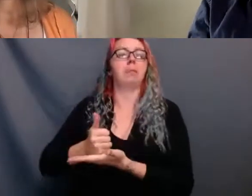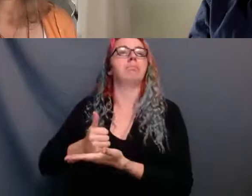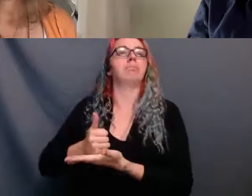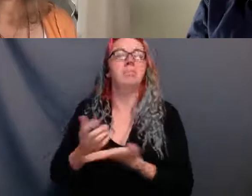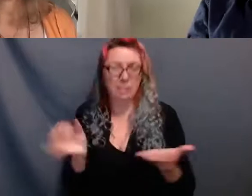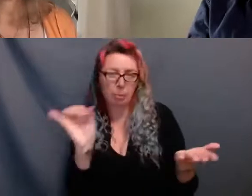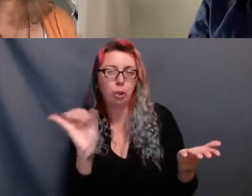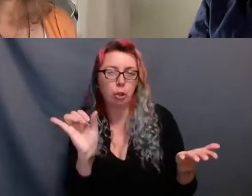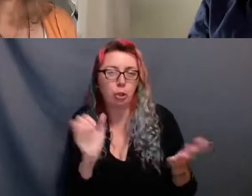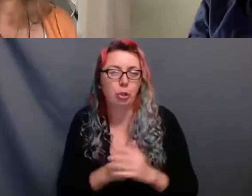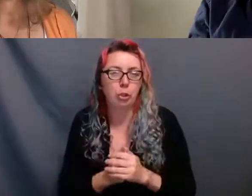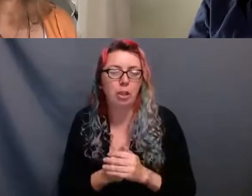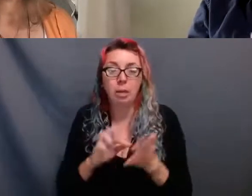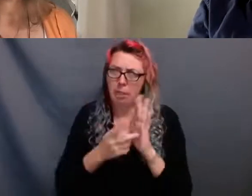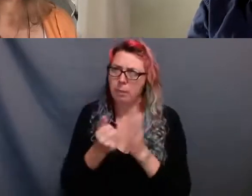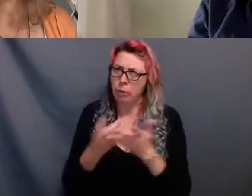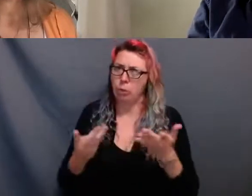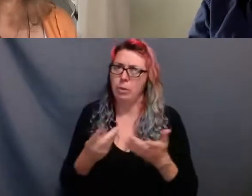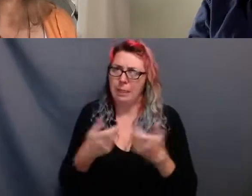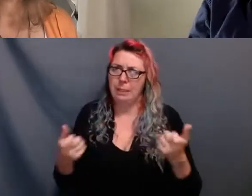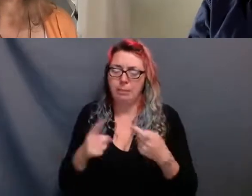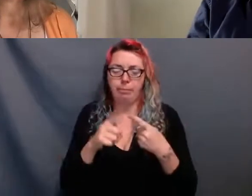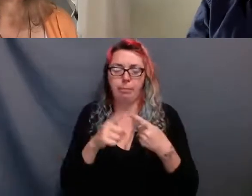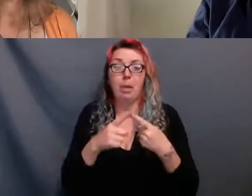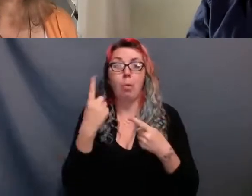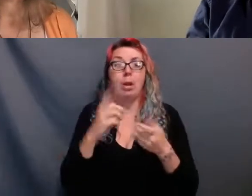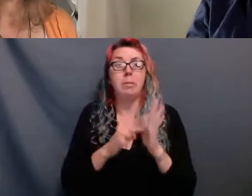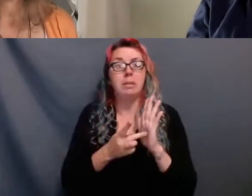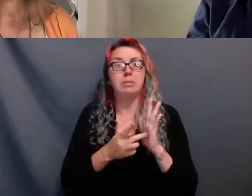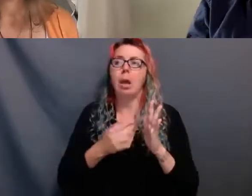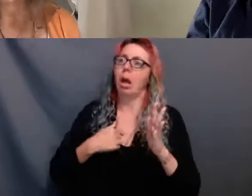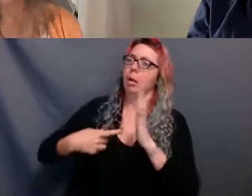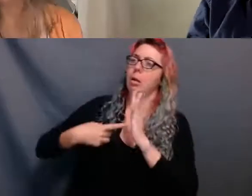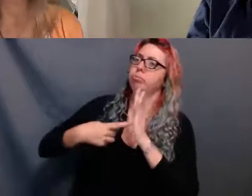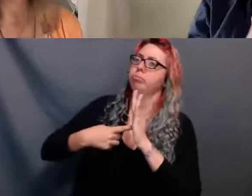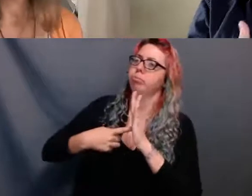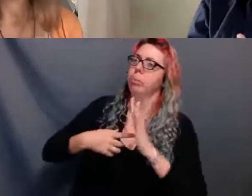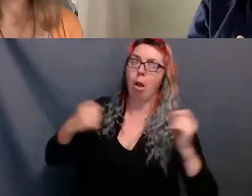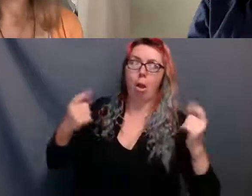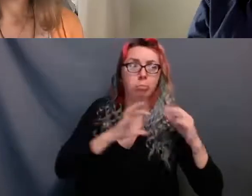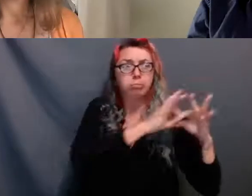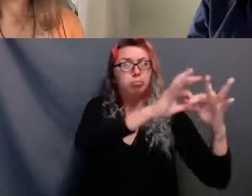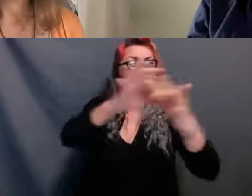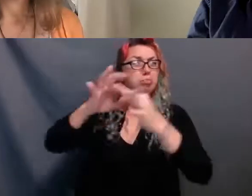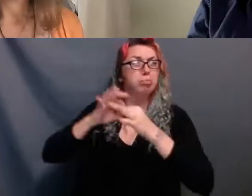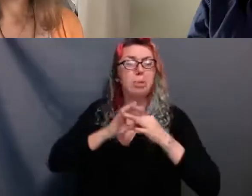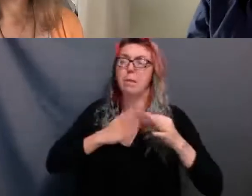On the one hand it means on behalf of my relations. That is on behalf of my family.